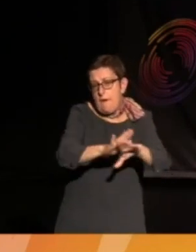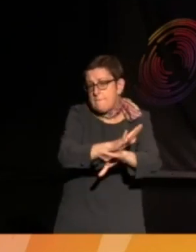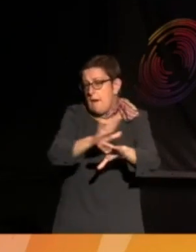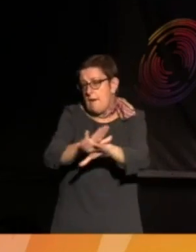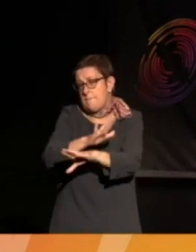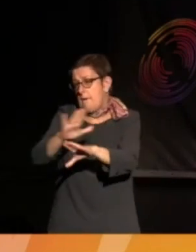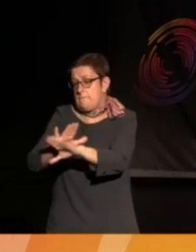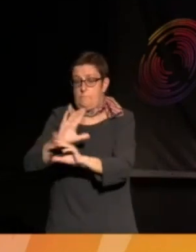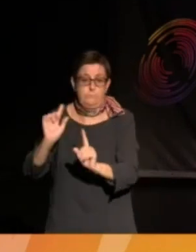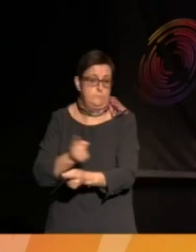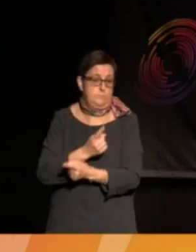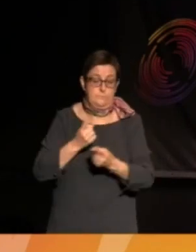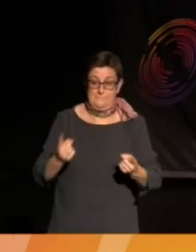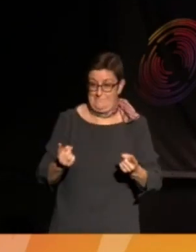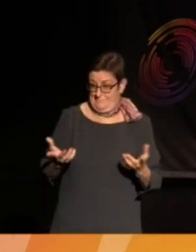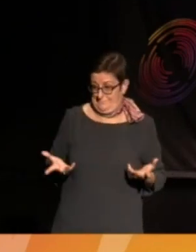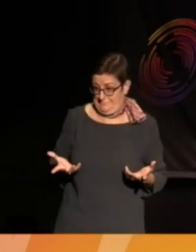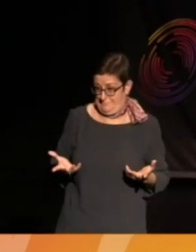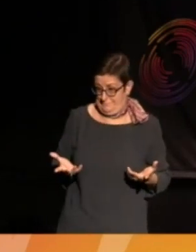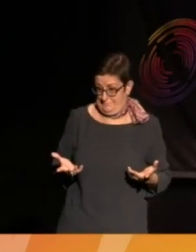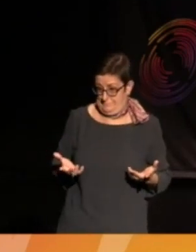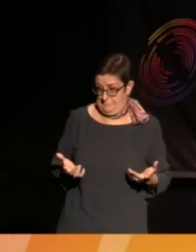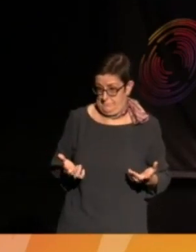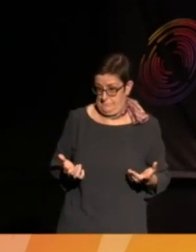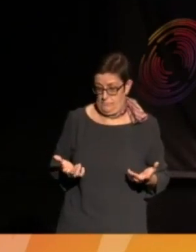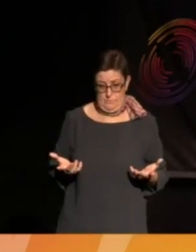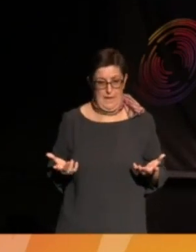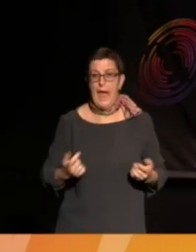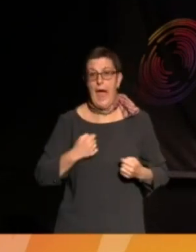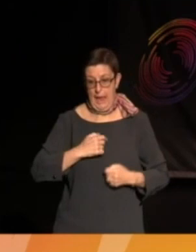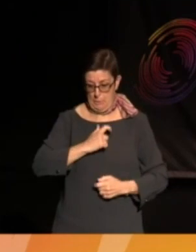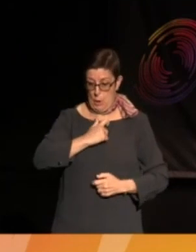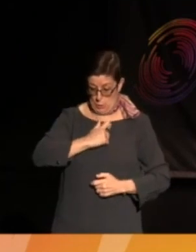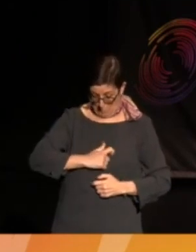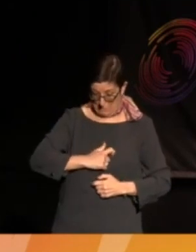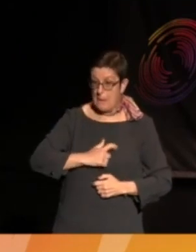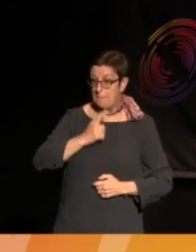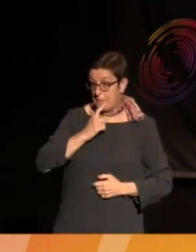are you not a human, you know, so you'll never get anything wrong.